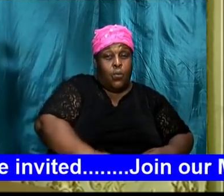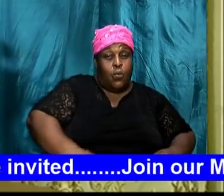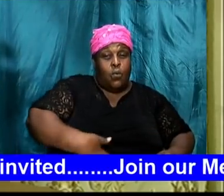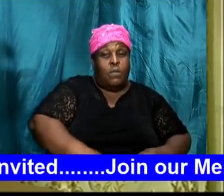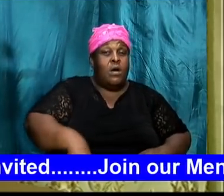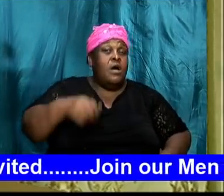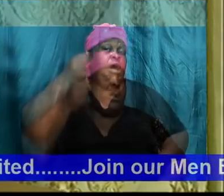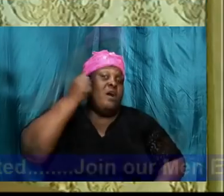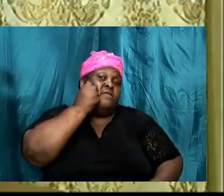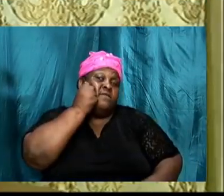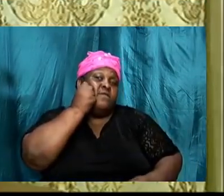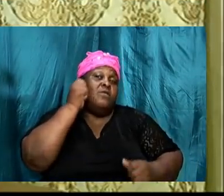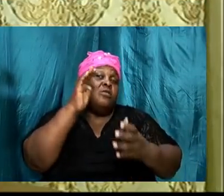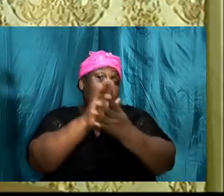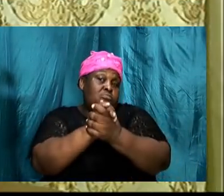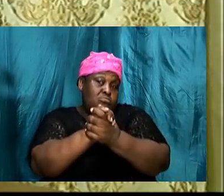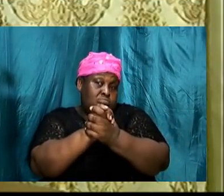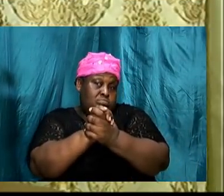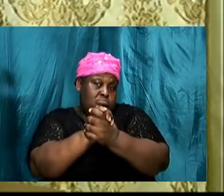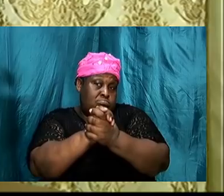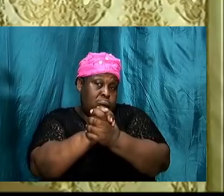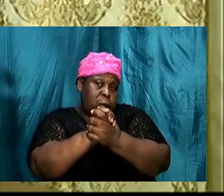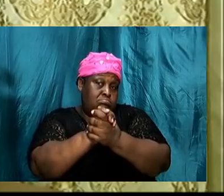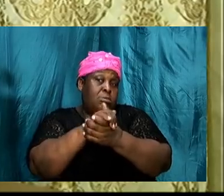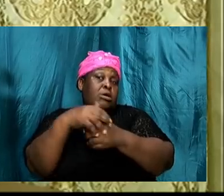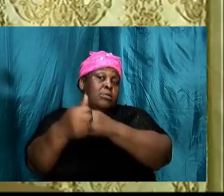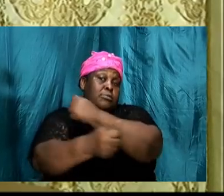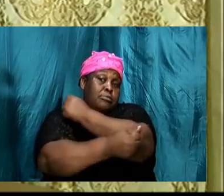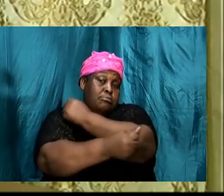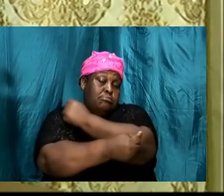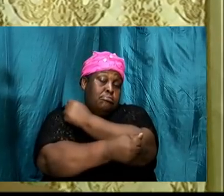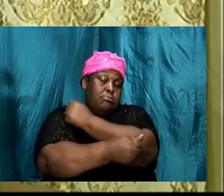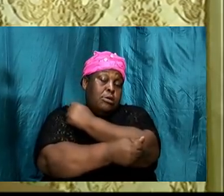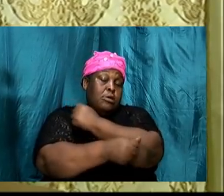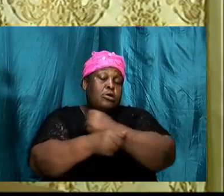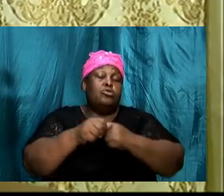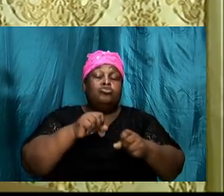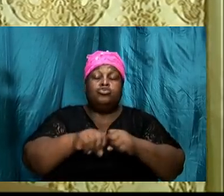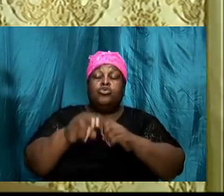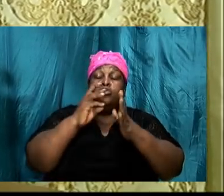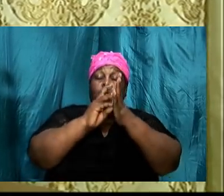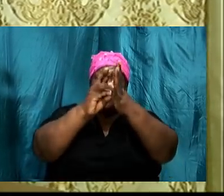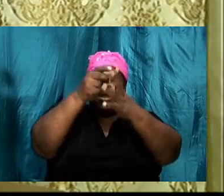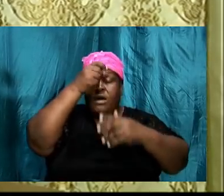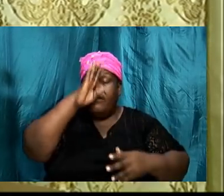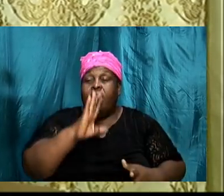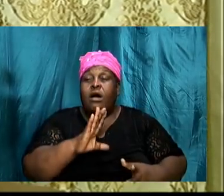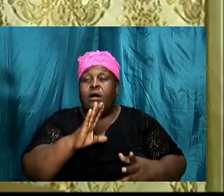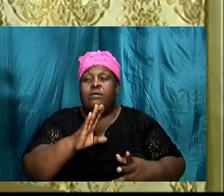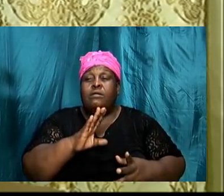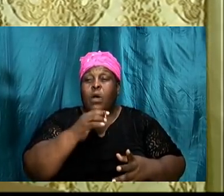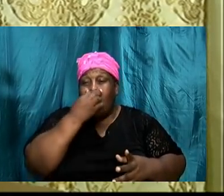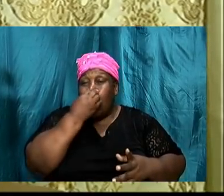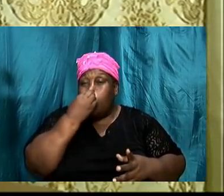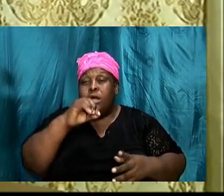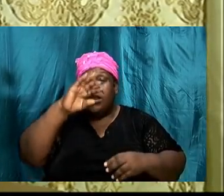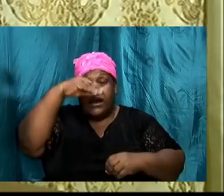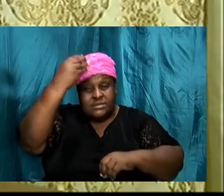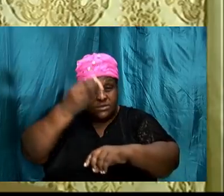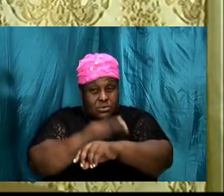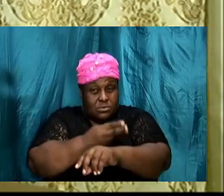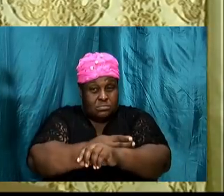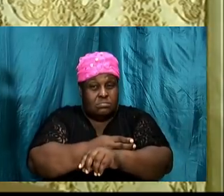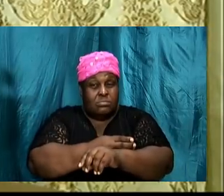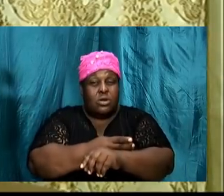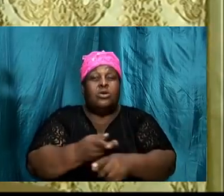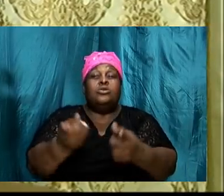So the will of God for their life was that a heir should come from both of them. However,